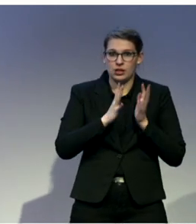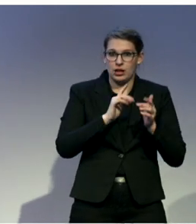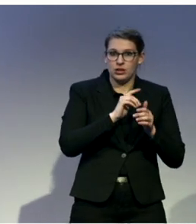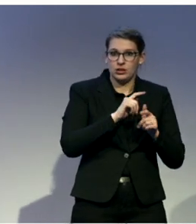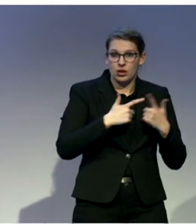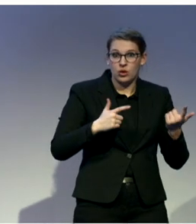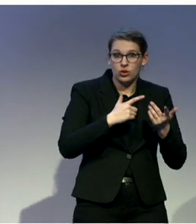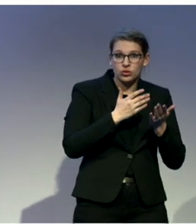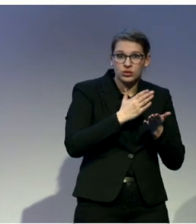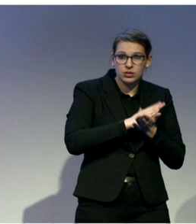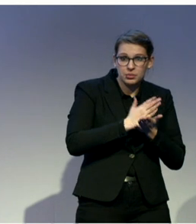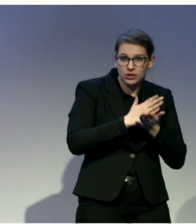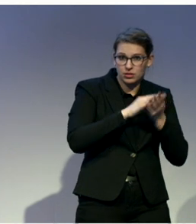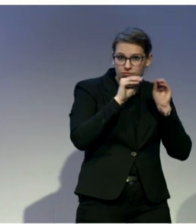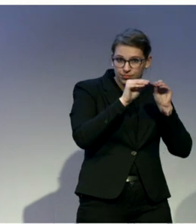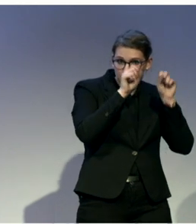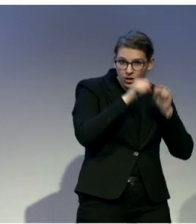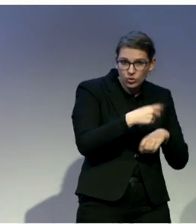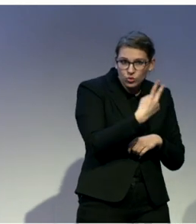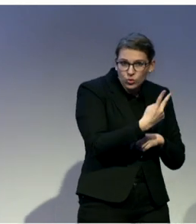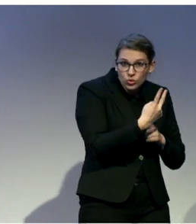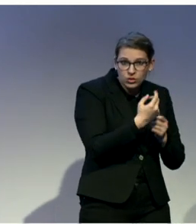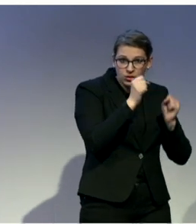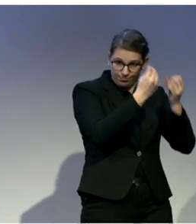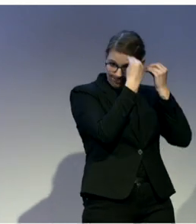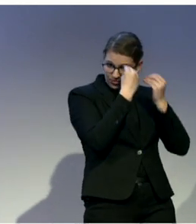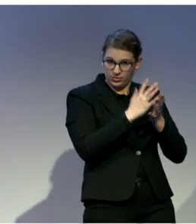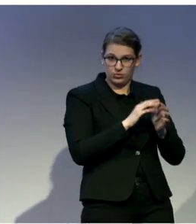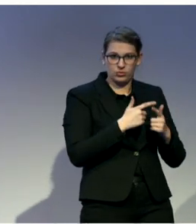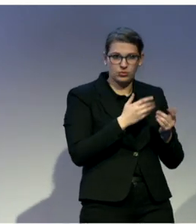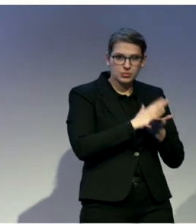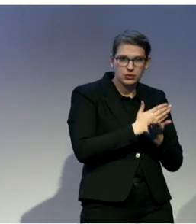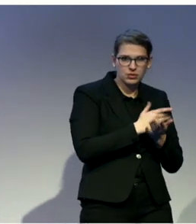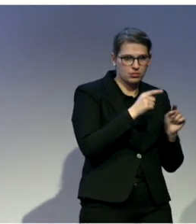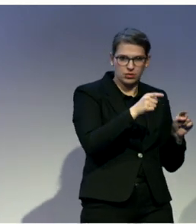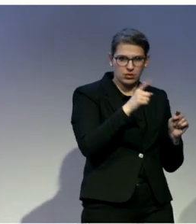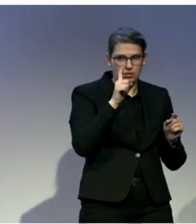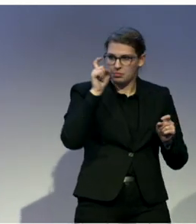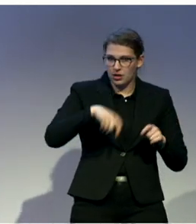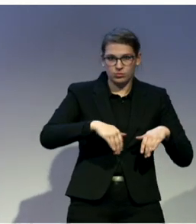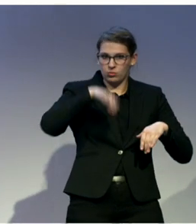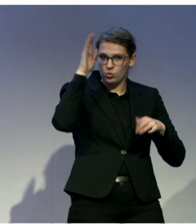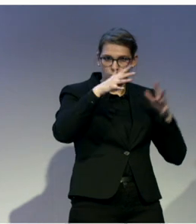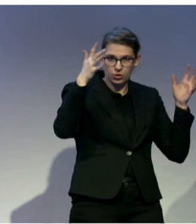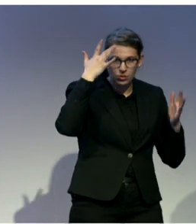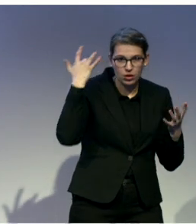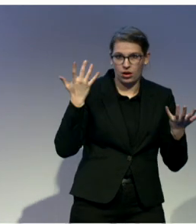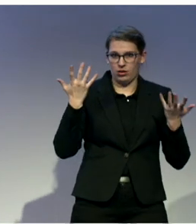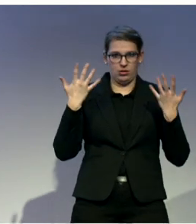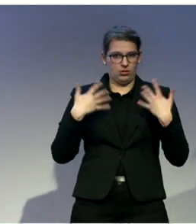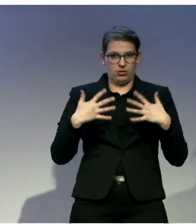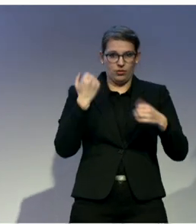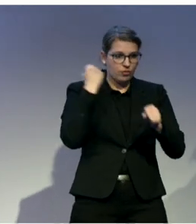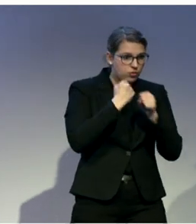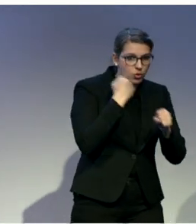Interpreters are needed and essential to access employment and education. Also, building equity and access